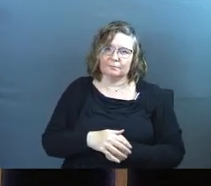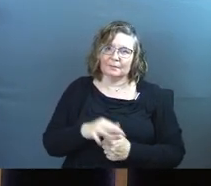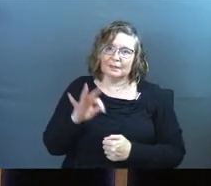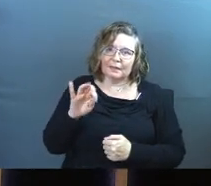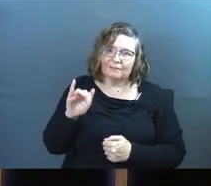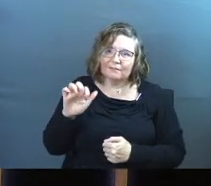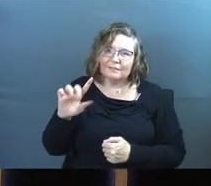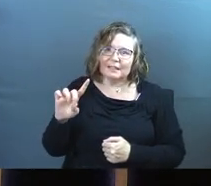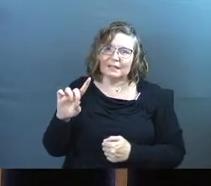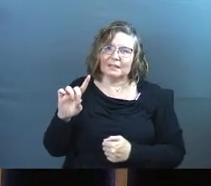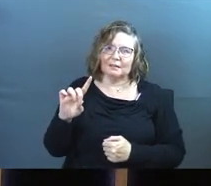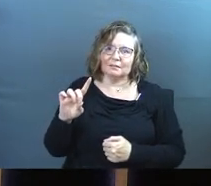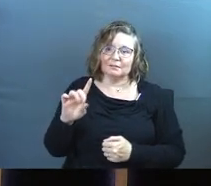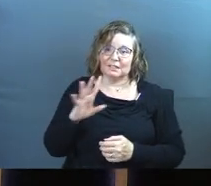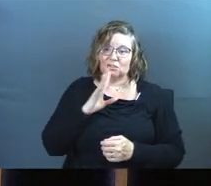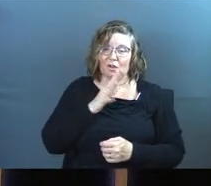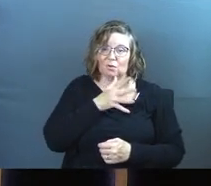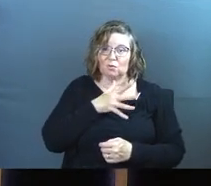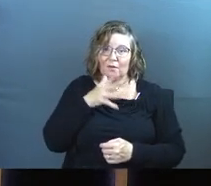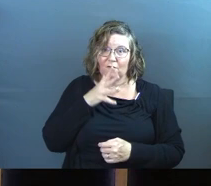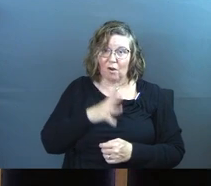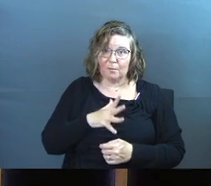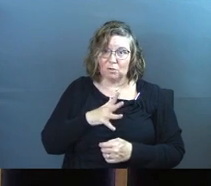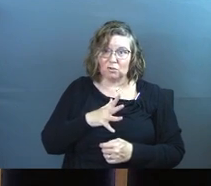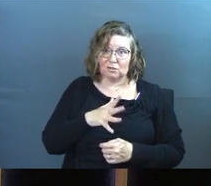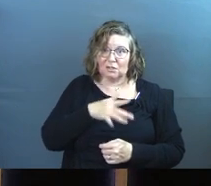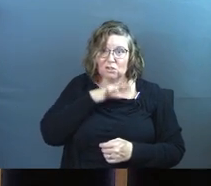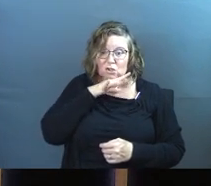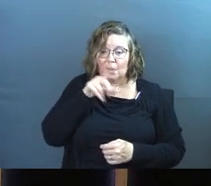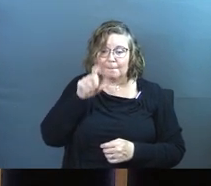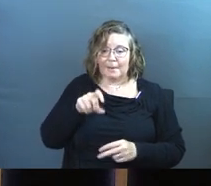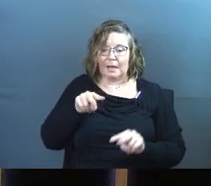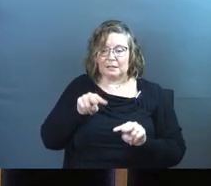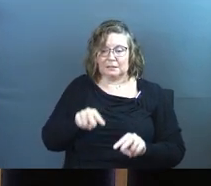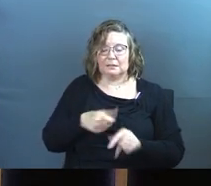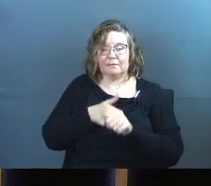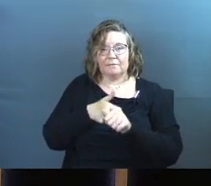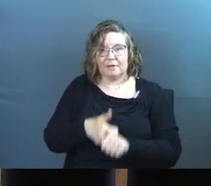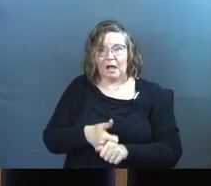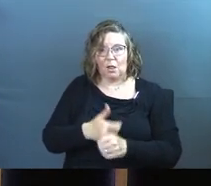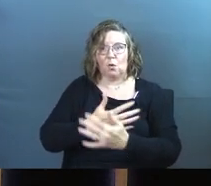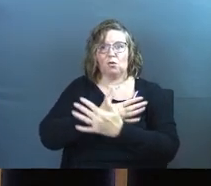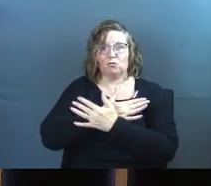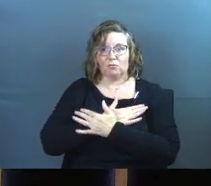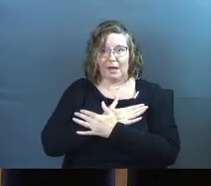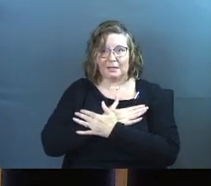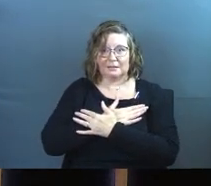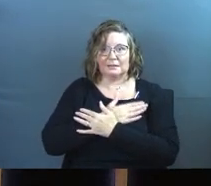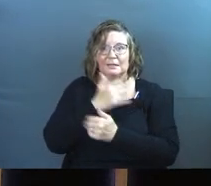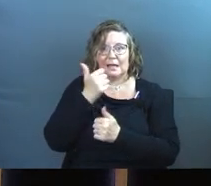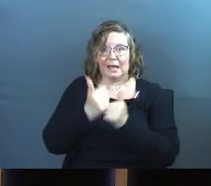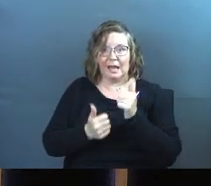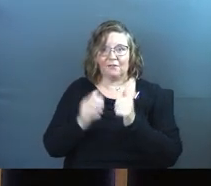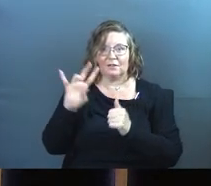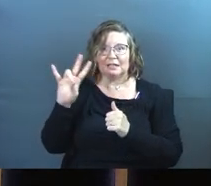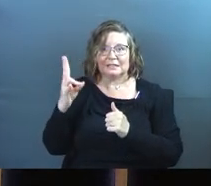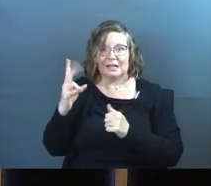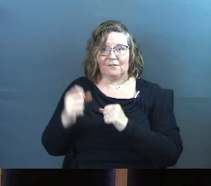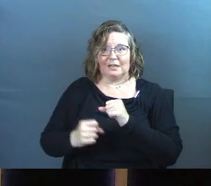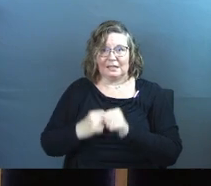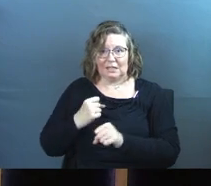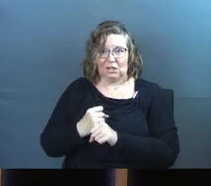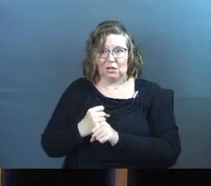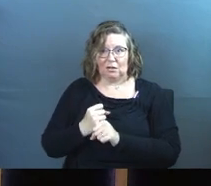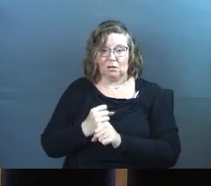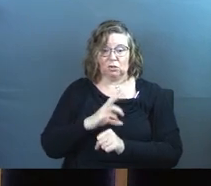fields. He's talking to farmers here. The dirt must observe a sabbath rest before the Lord every seventh year. For six